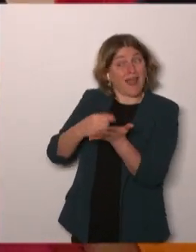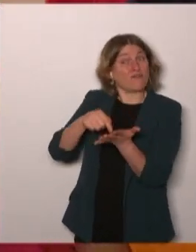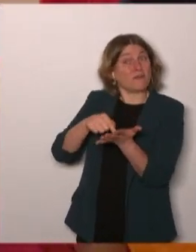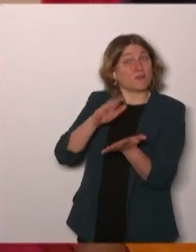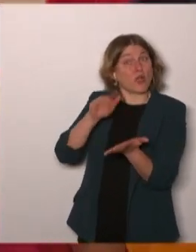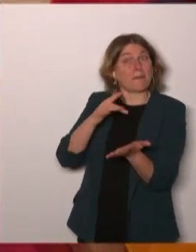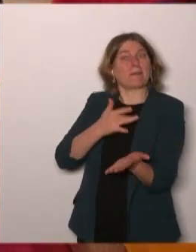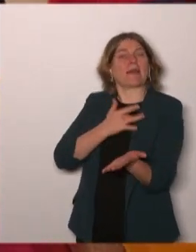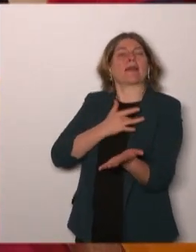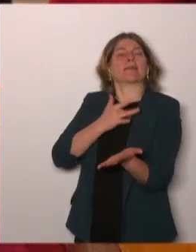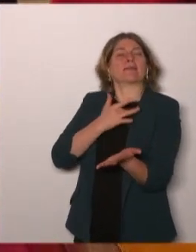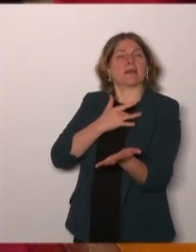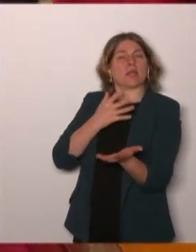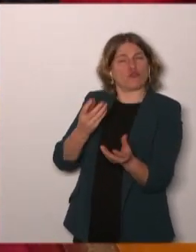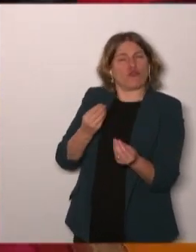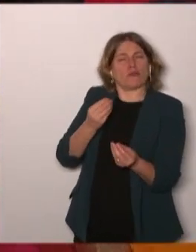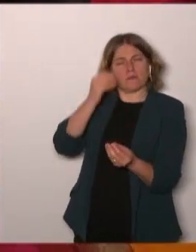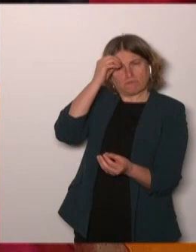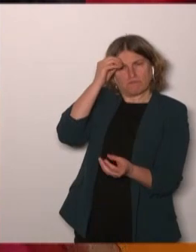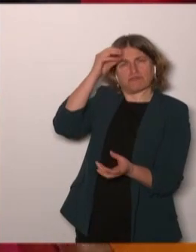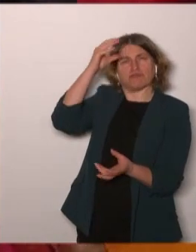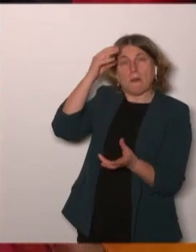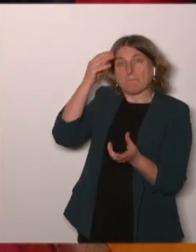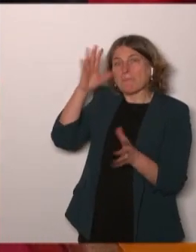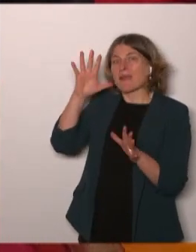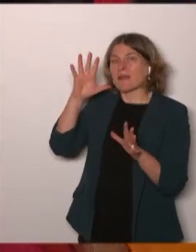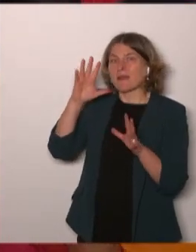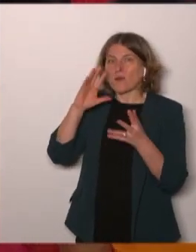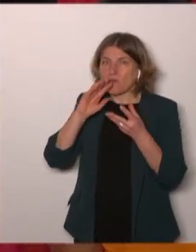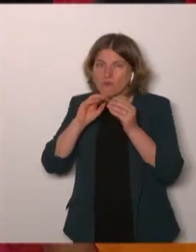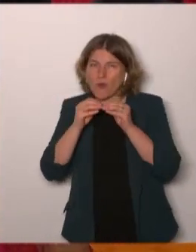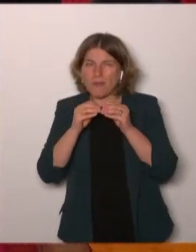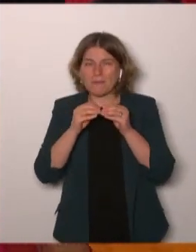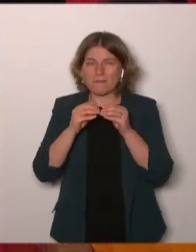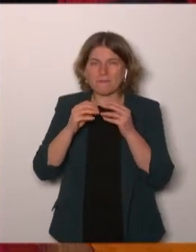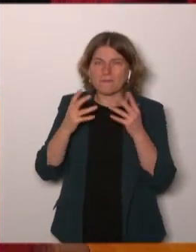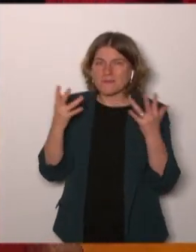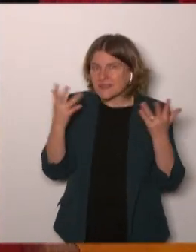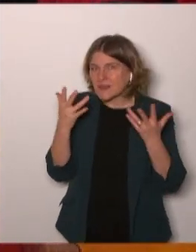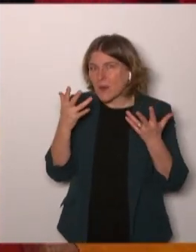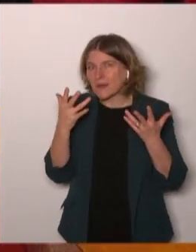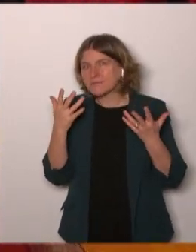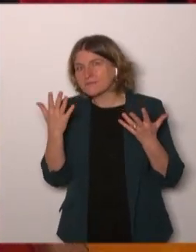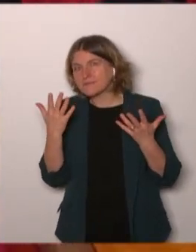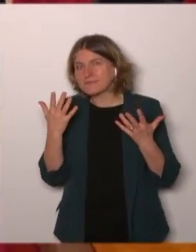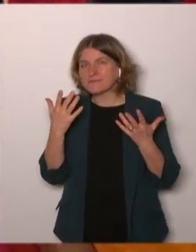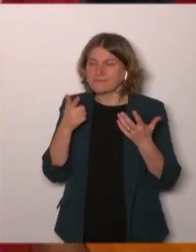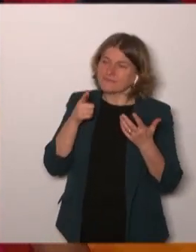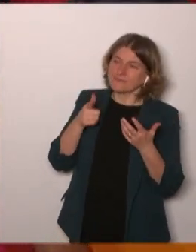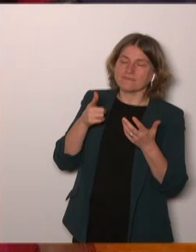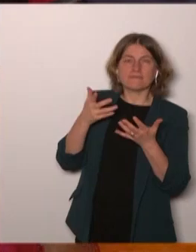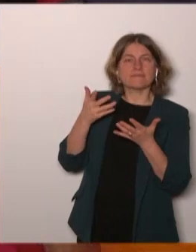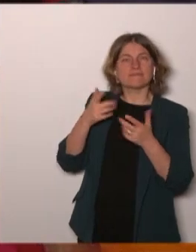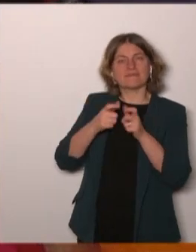questions are not questions that please the industry you gave us a very good example we should not apply a treatment to